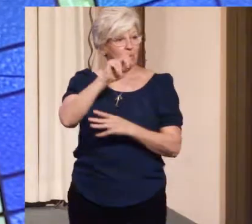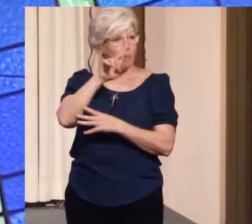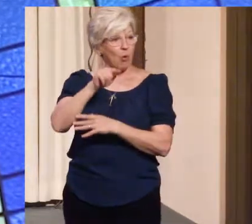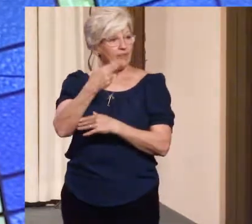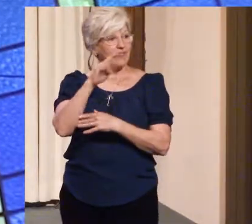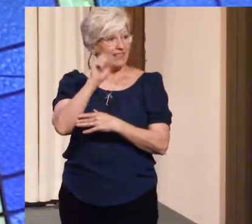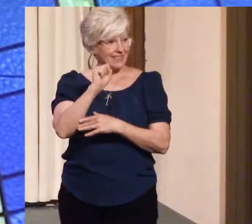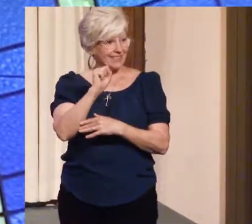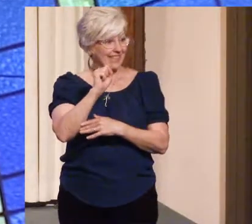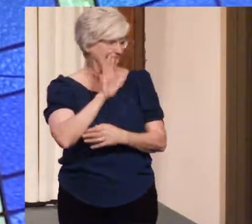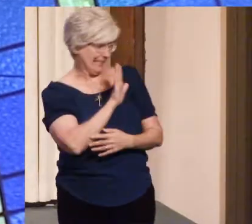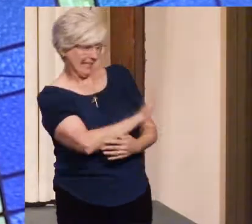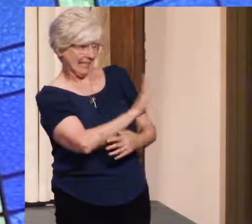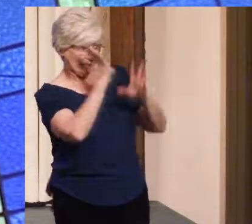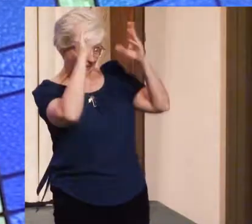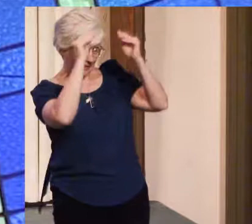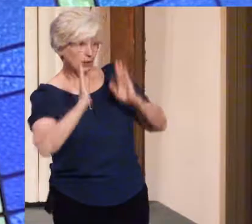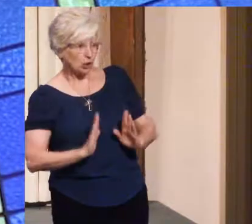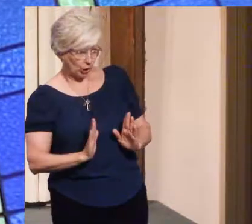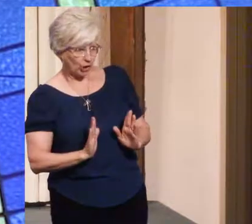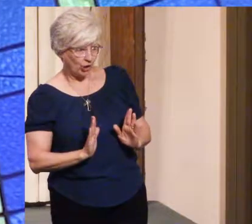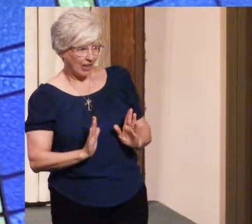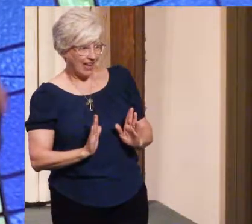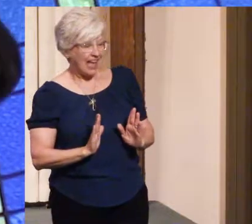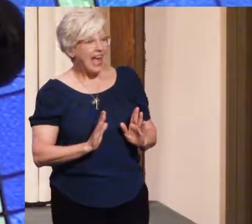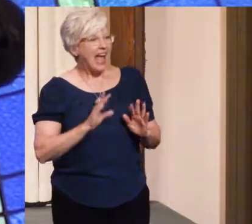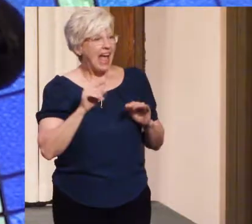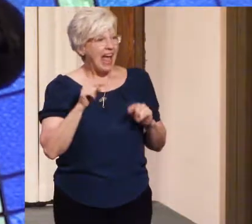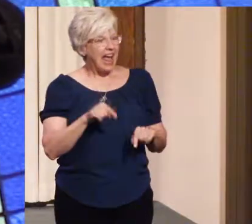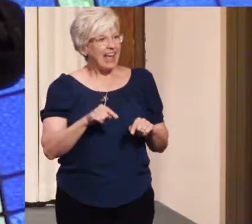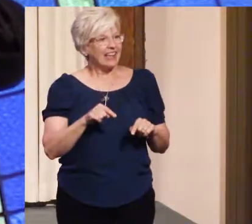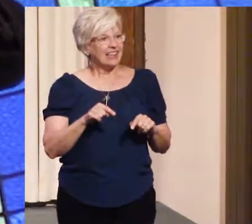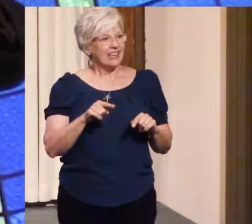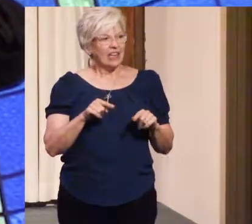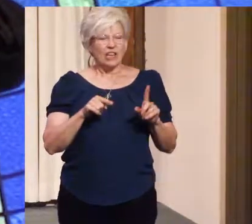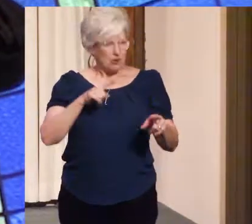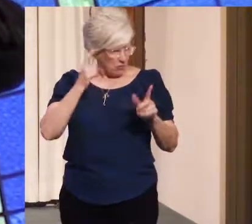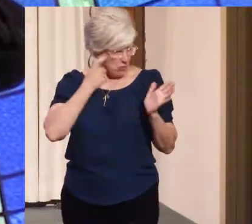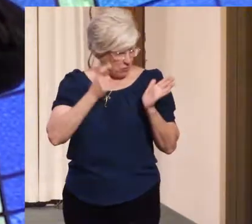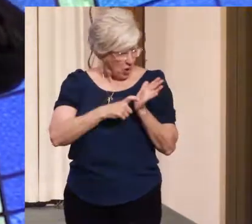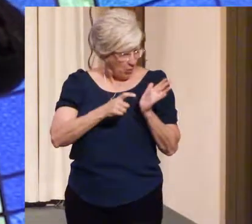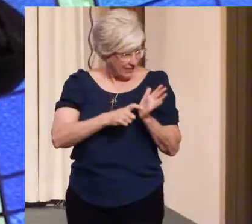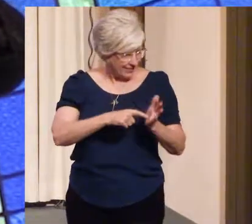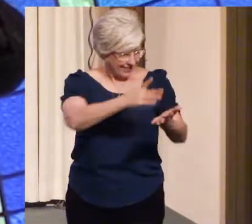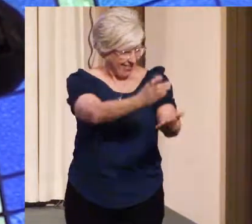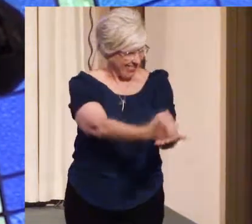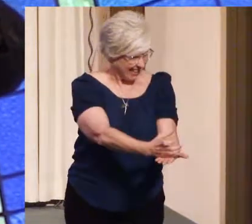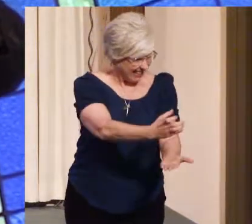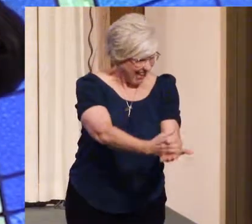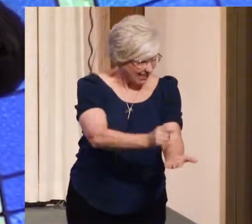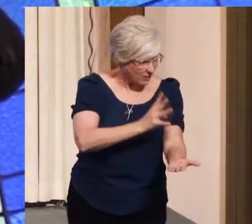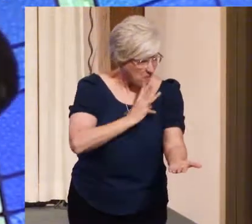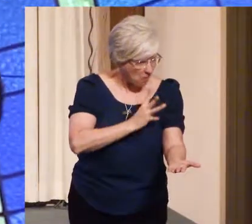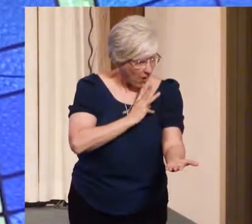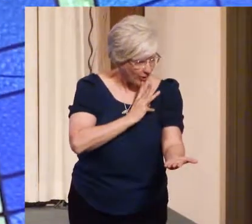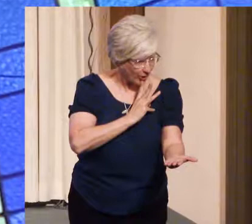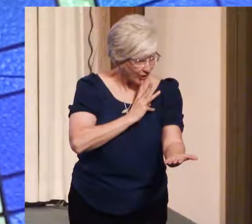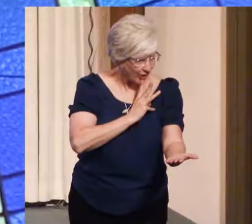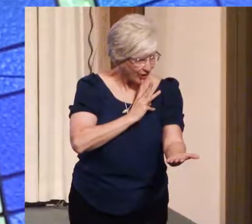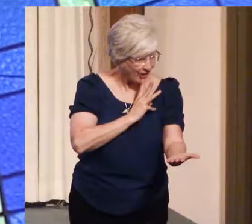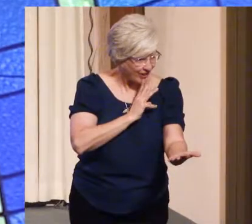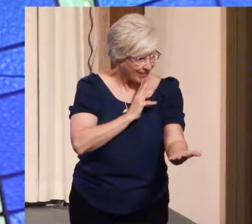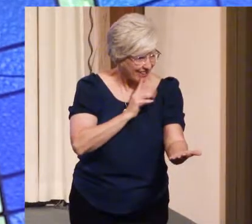one who initiates him down to the water. You notice the glass of water in the scene that stood between them.